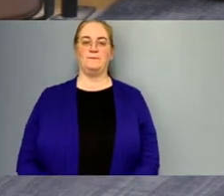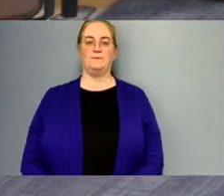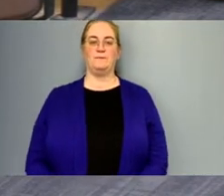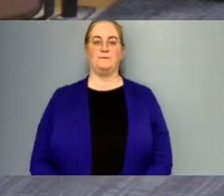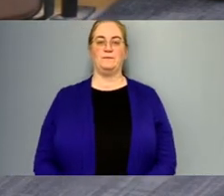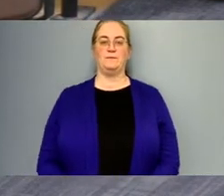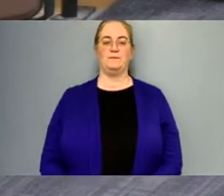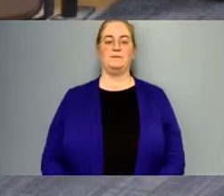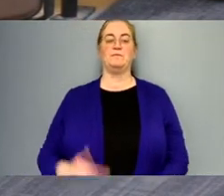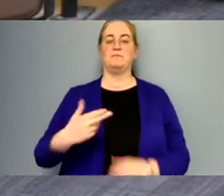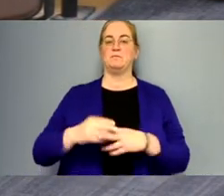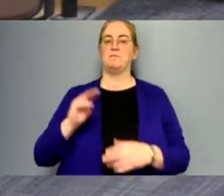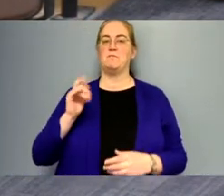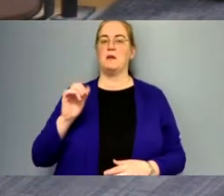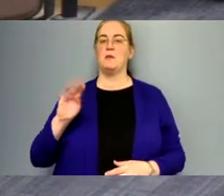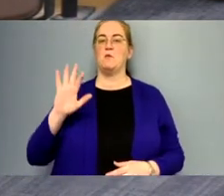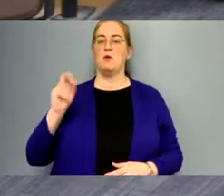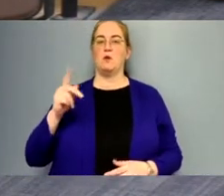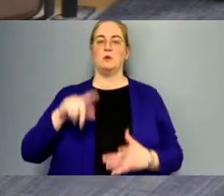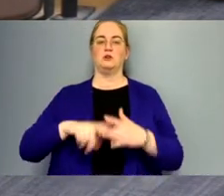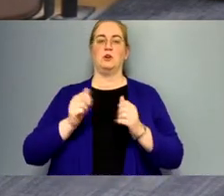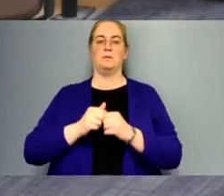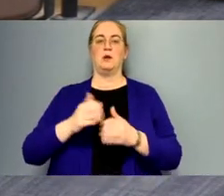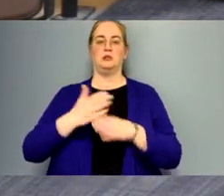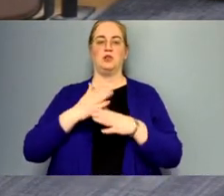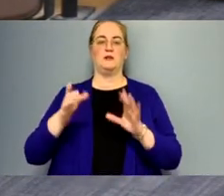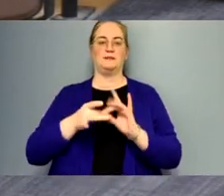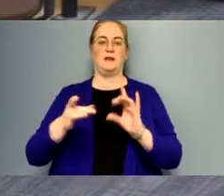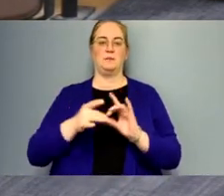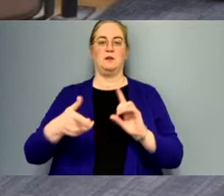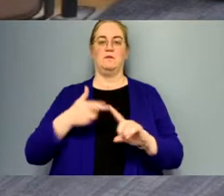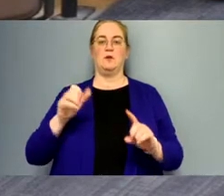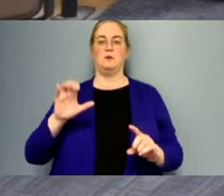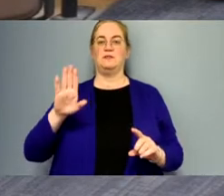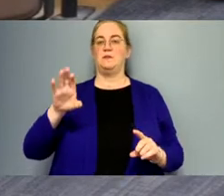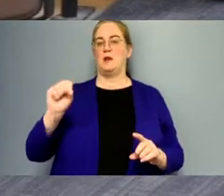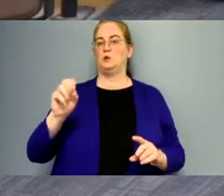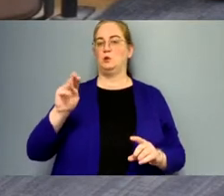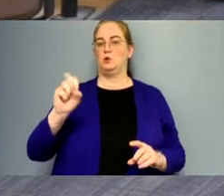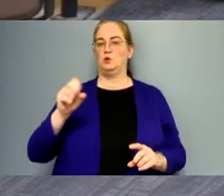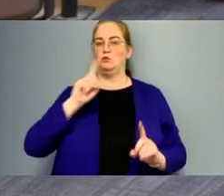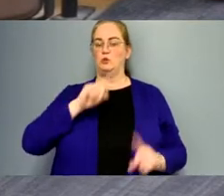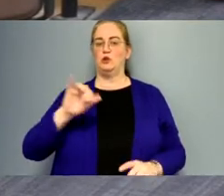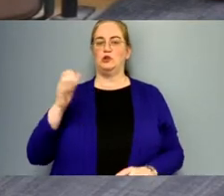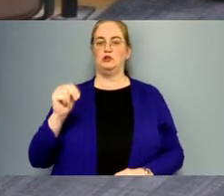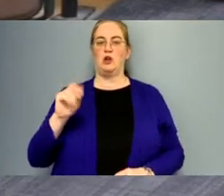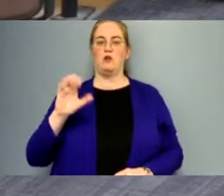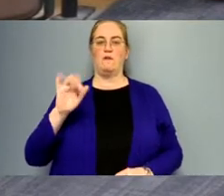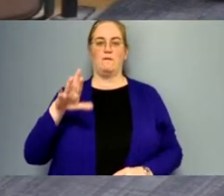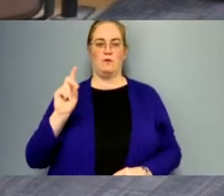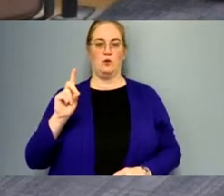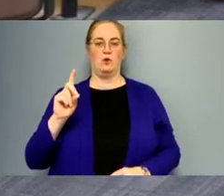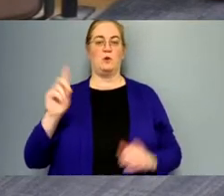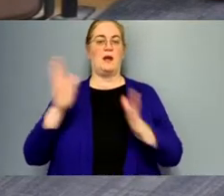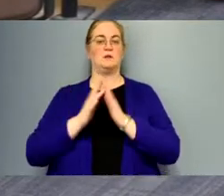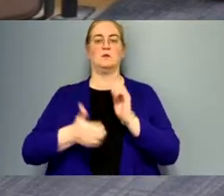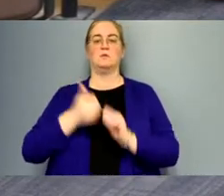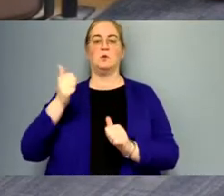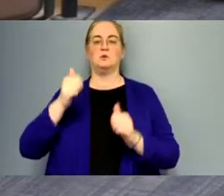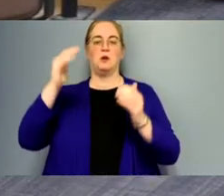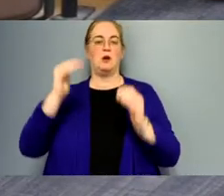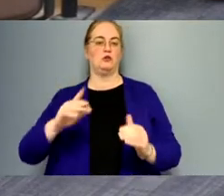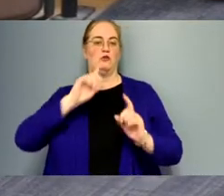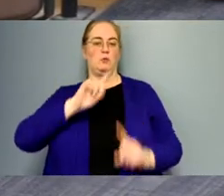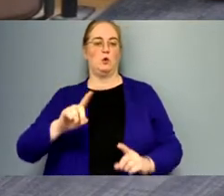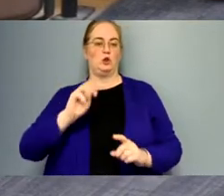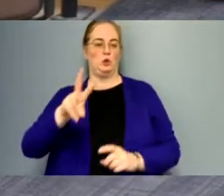Megan Brock I wanted to start by sharing a statement from CBS news reporter Jan Crawford when asked what was the most underreported